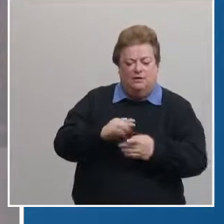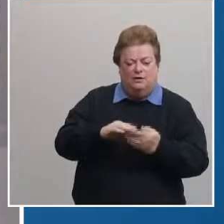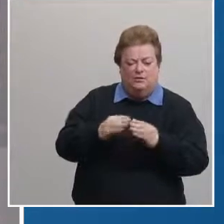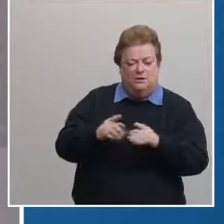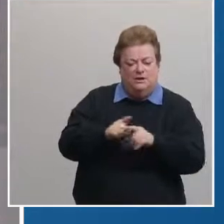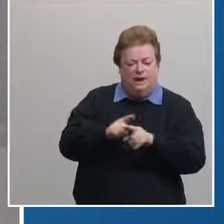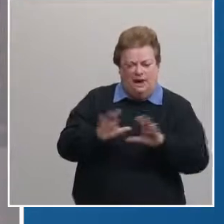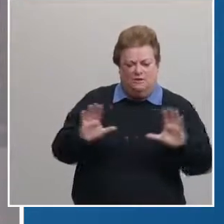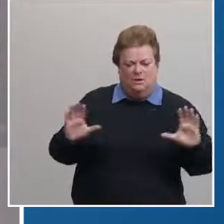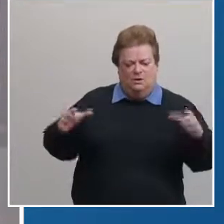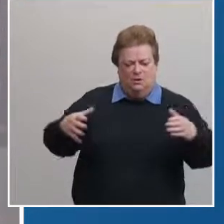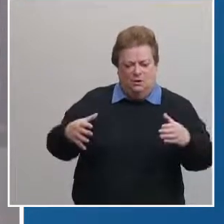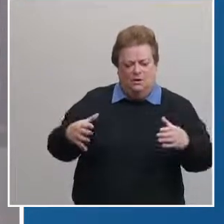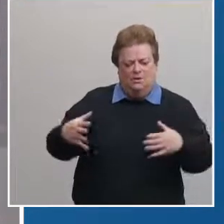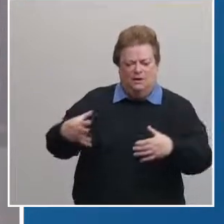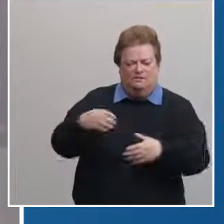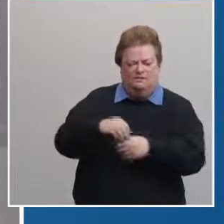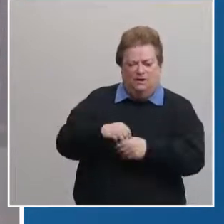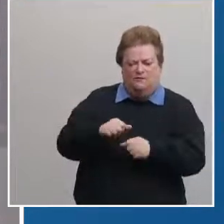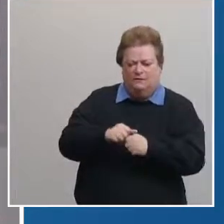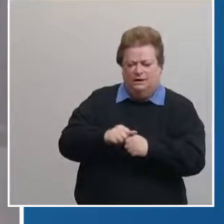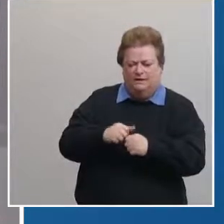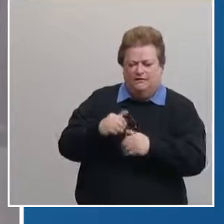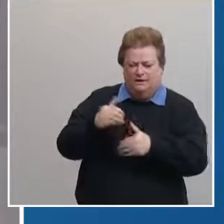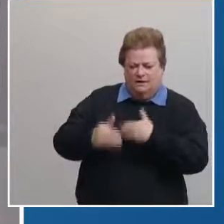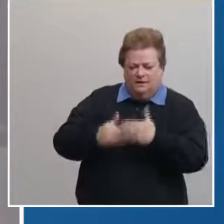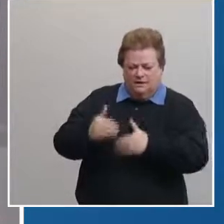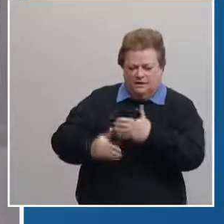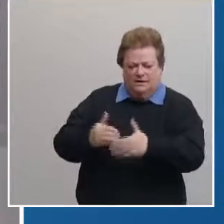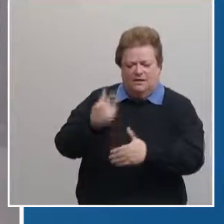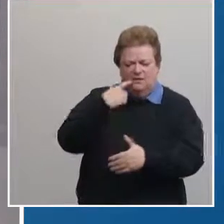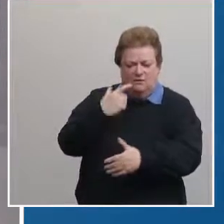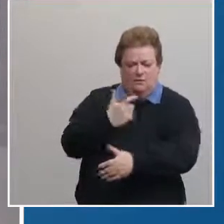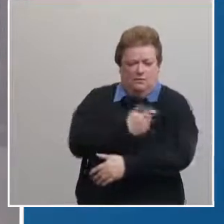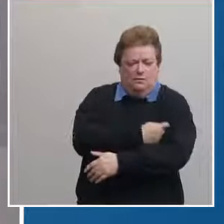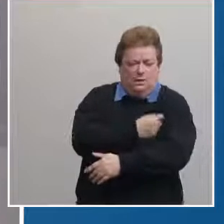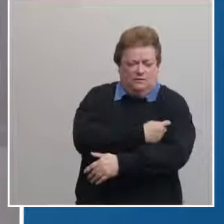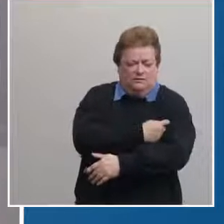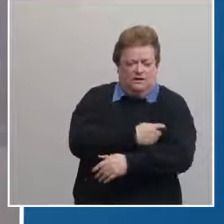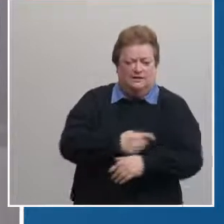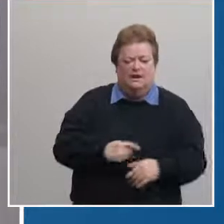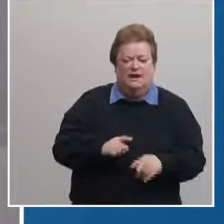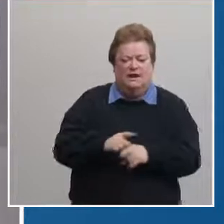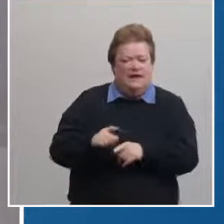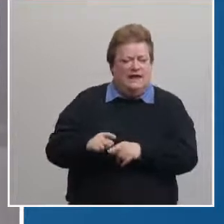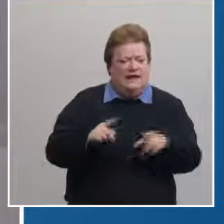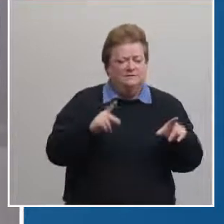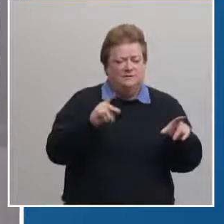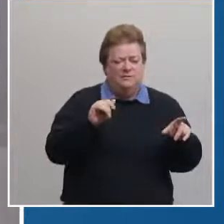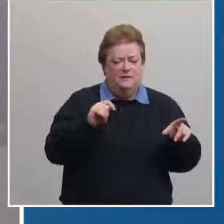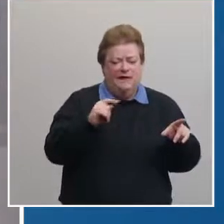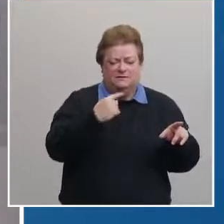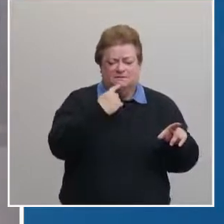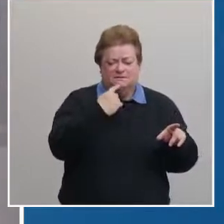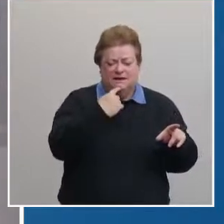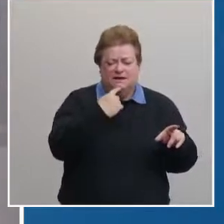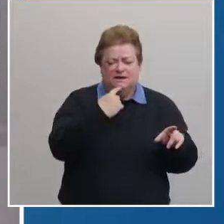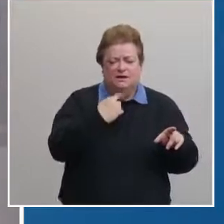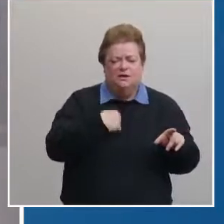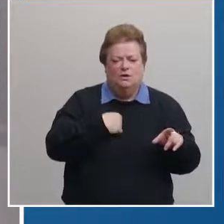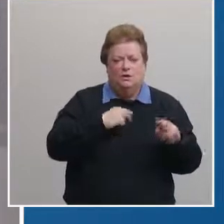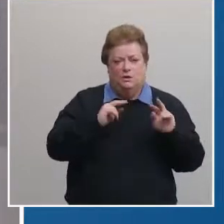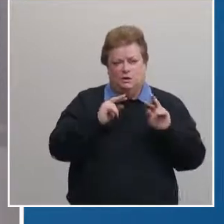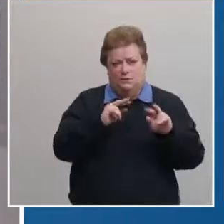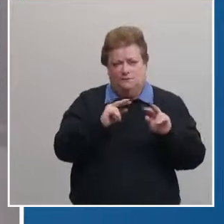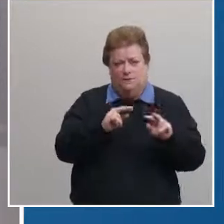in the vaccine protocol and and rollout as pat was saying as we look forward to getting